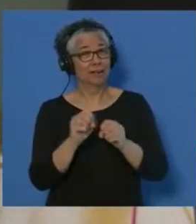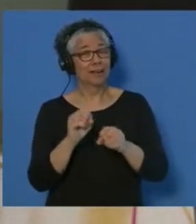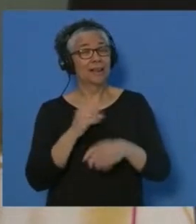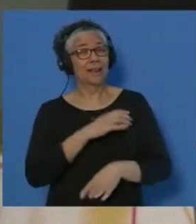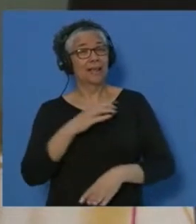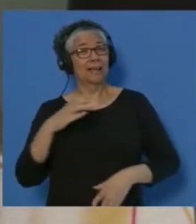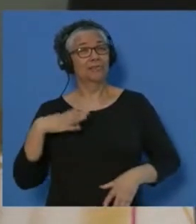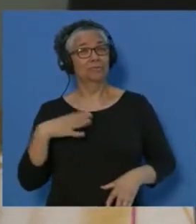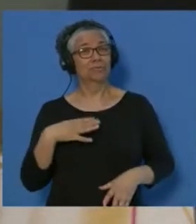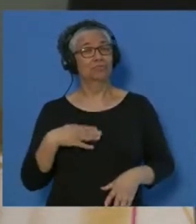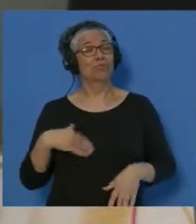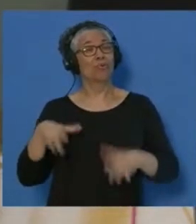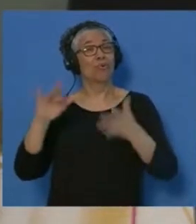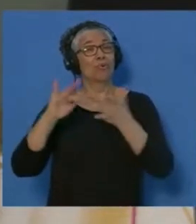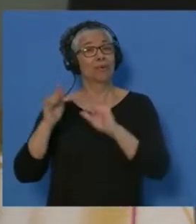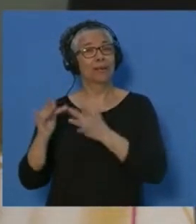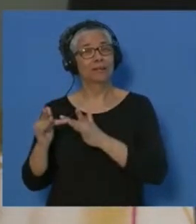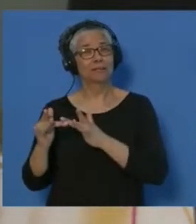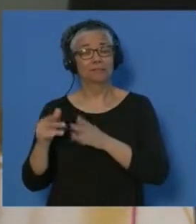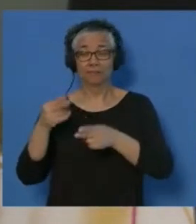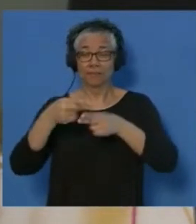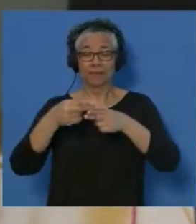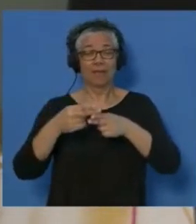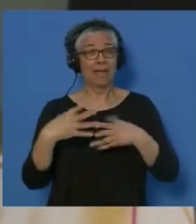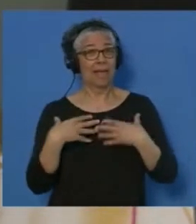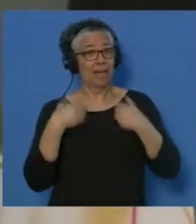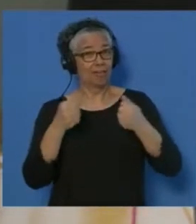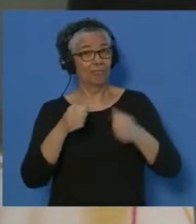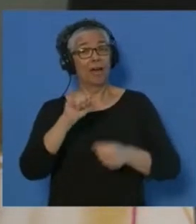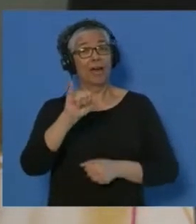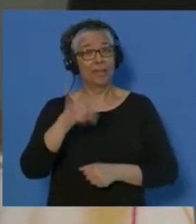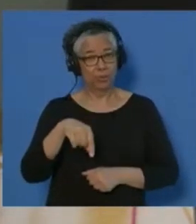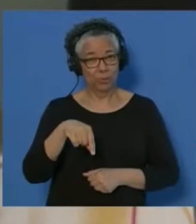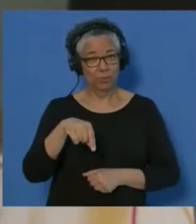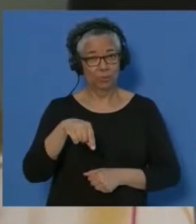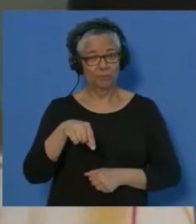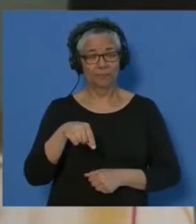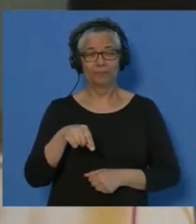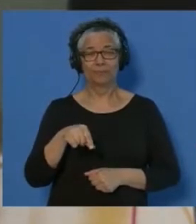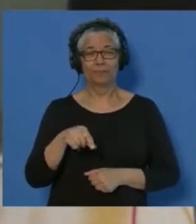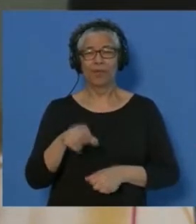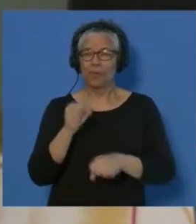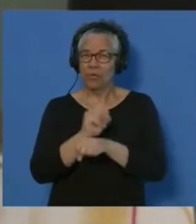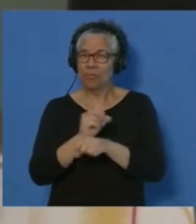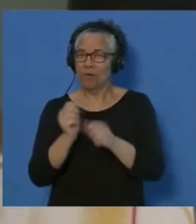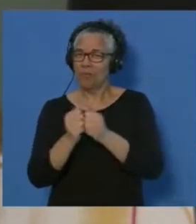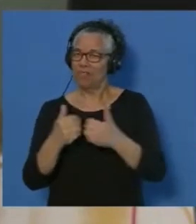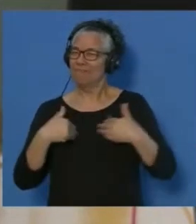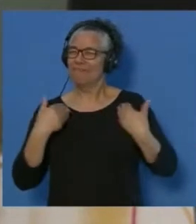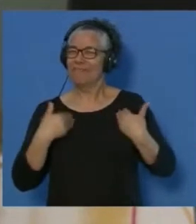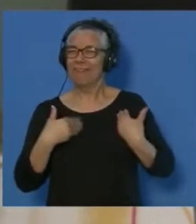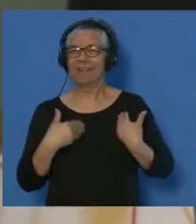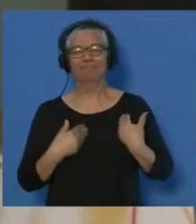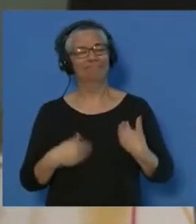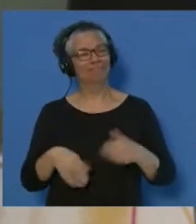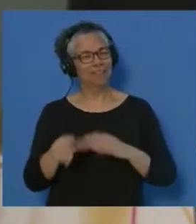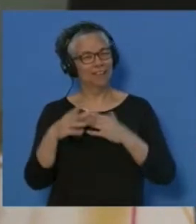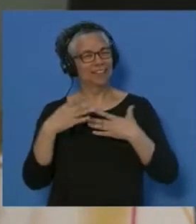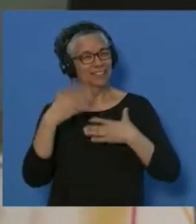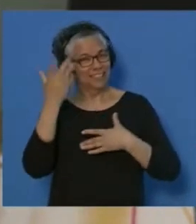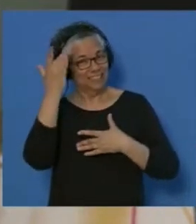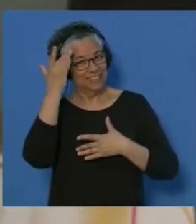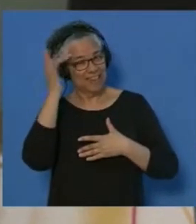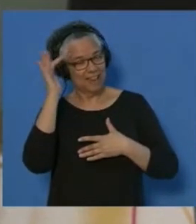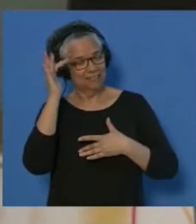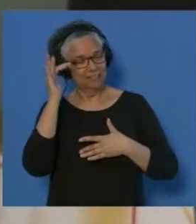monitoring tool called Health IQ. The Health Council worked with young local talent Gabriel Jones, who's an 18-year-old student